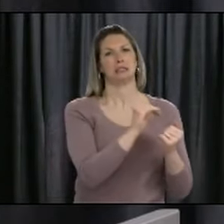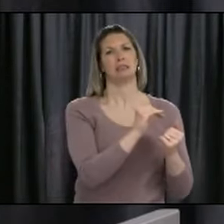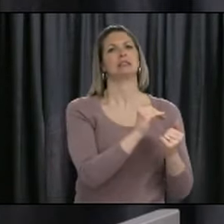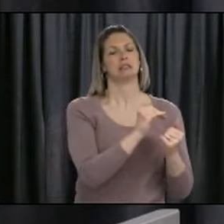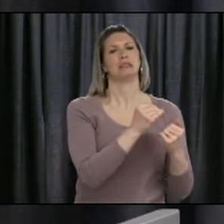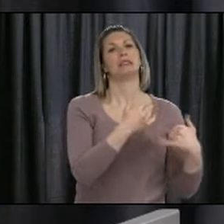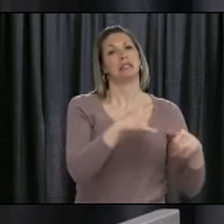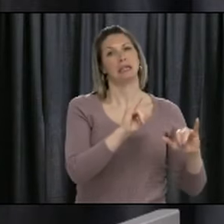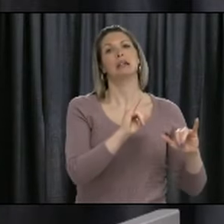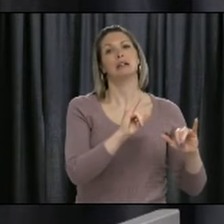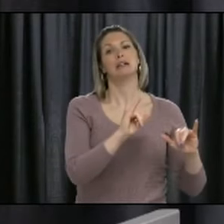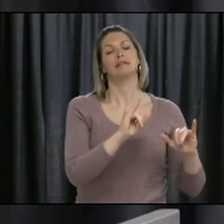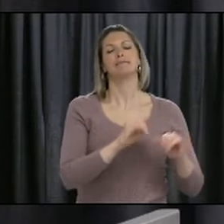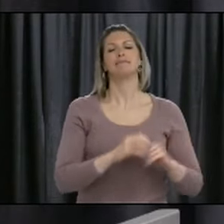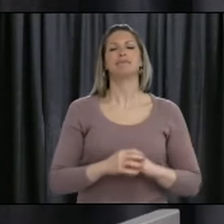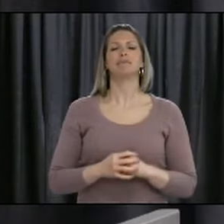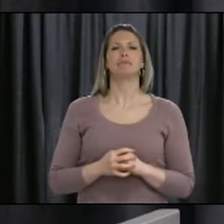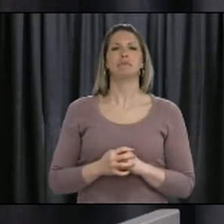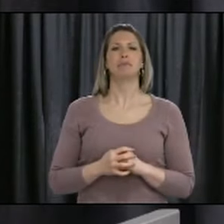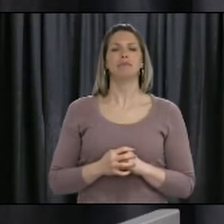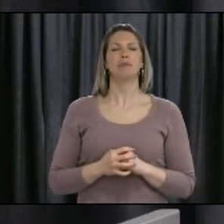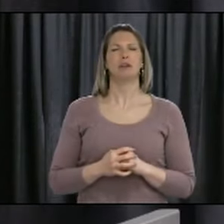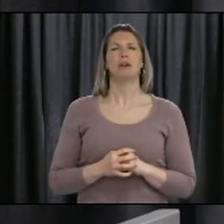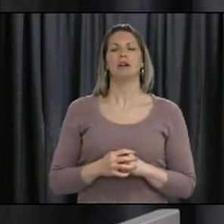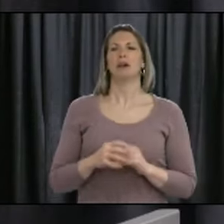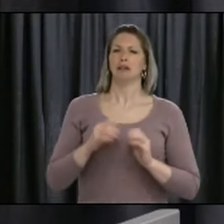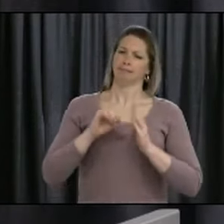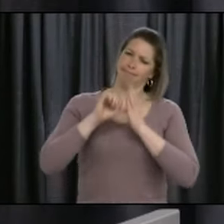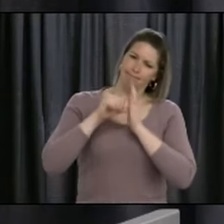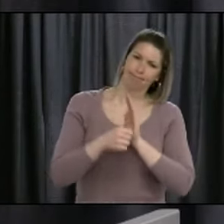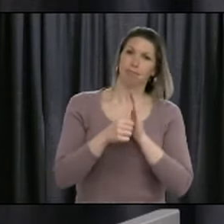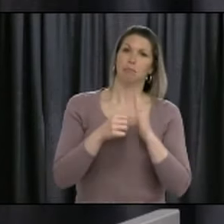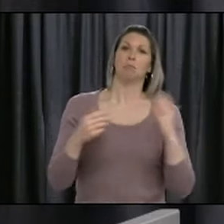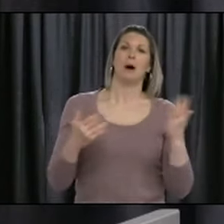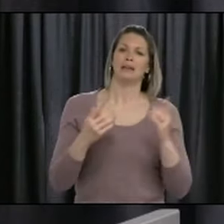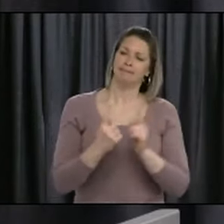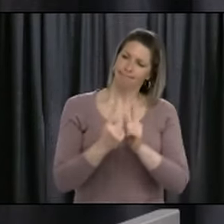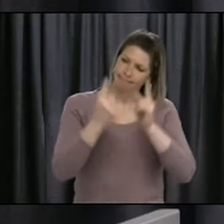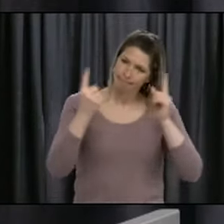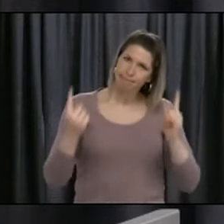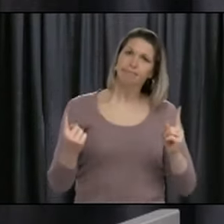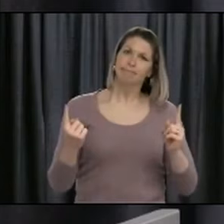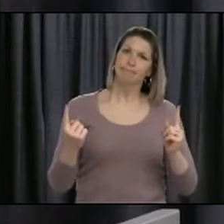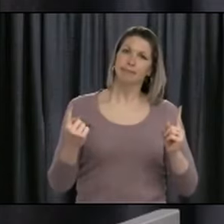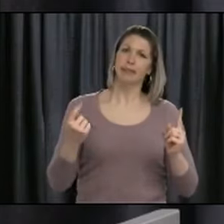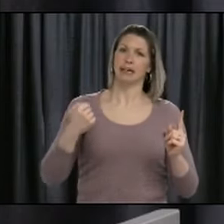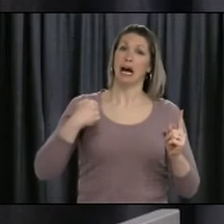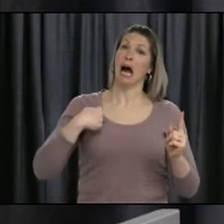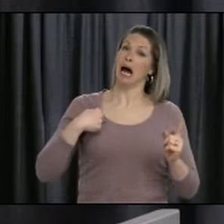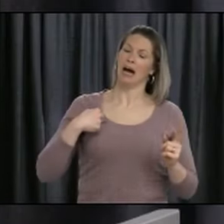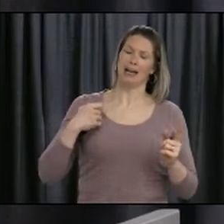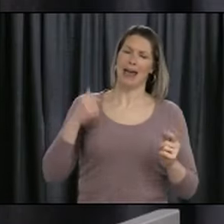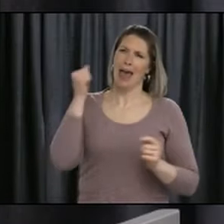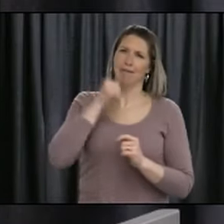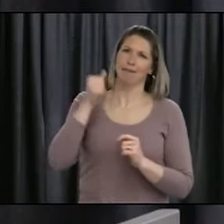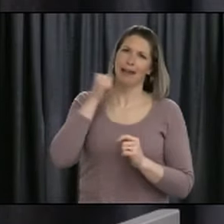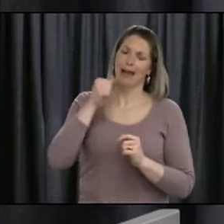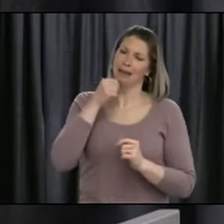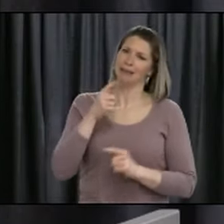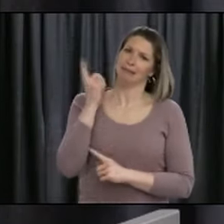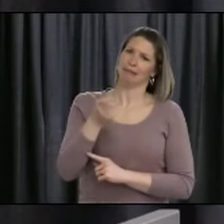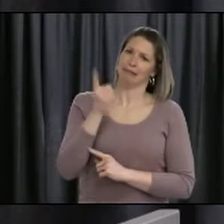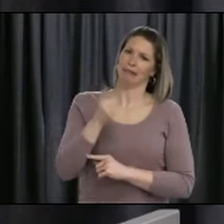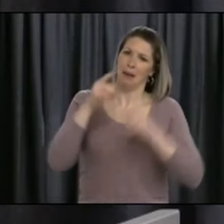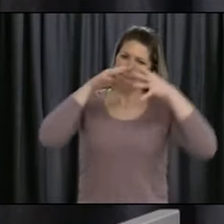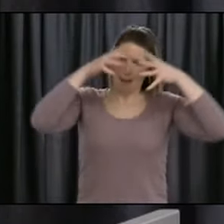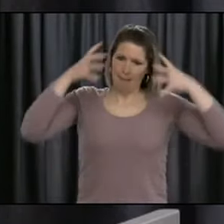value and importance of distancing. I have been a great one for harping on about the bubble. Your bubble may now